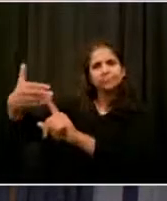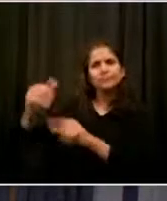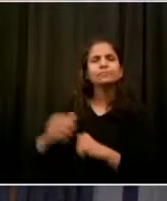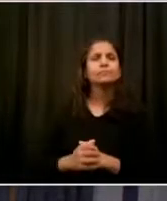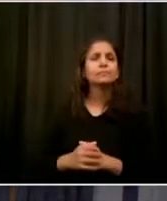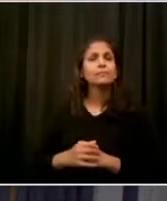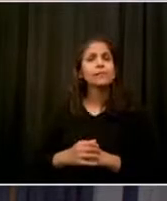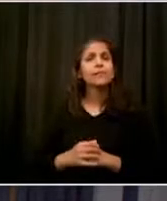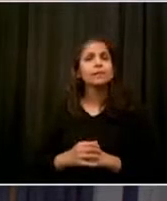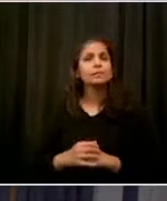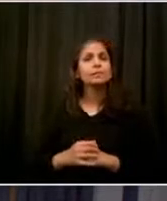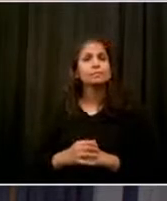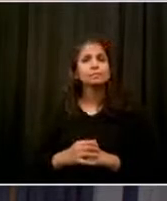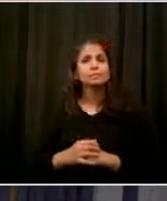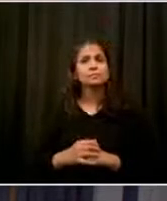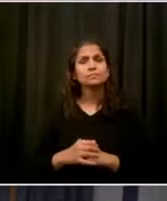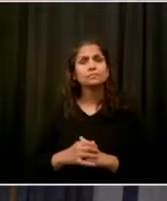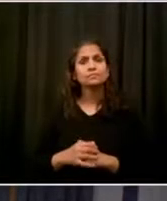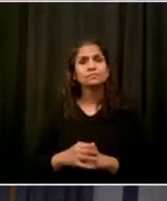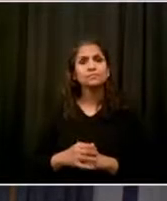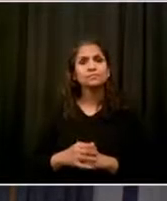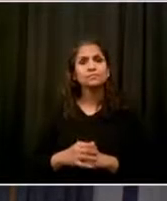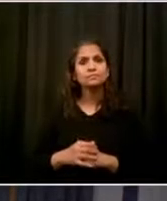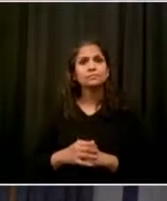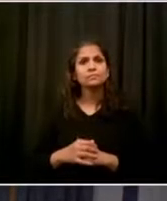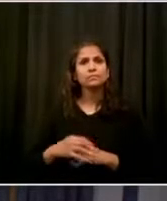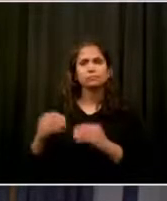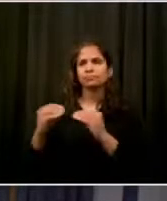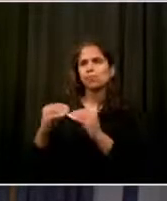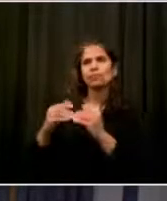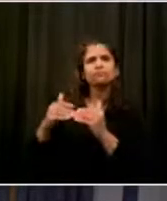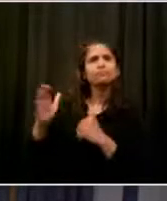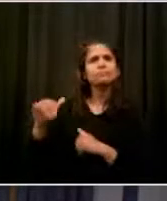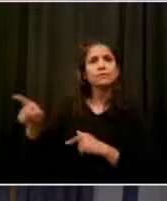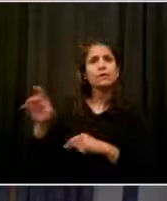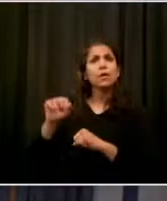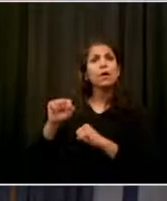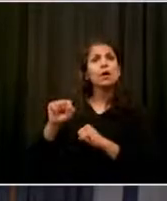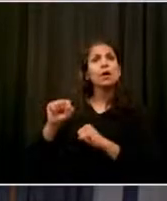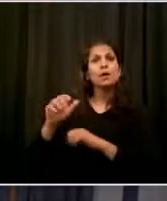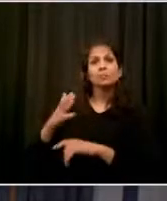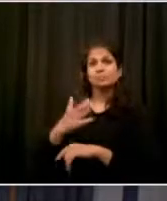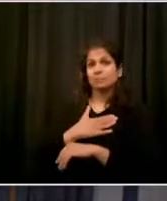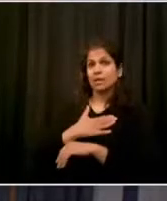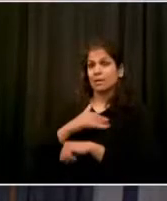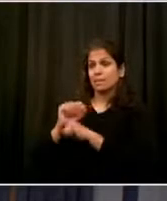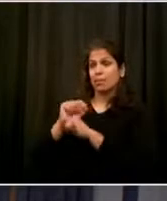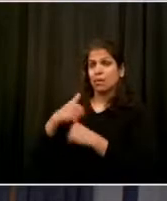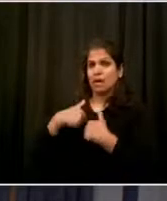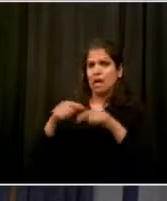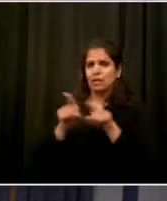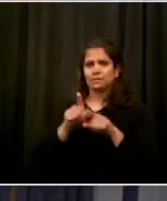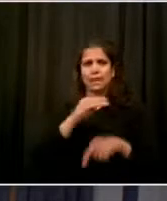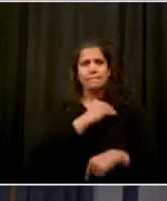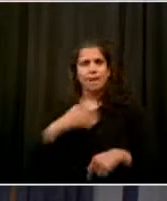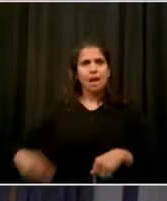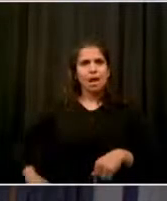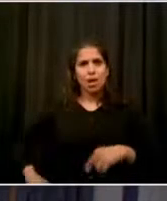was based on the work of Ayesha and her colleagues who have done amazing, amazing, just beautiful work to